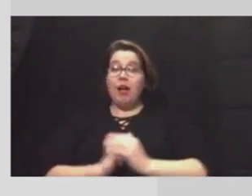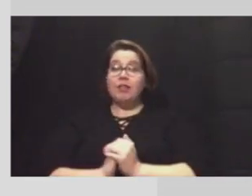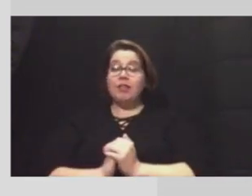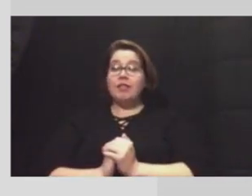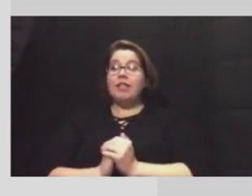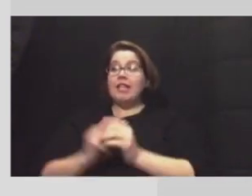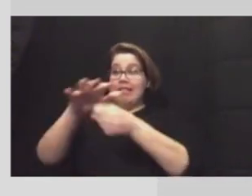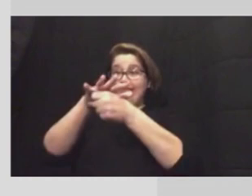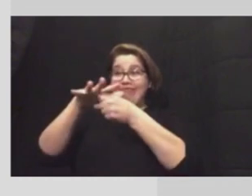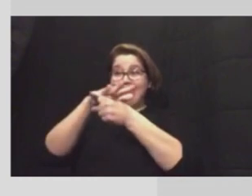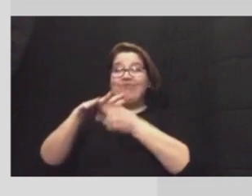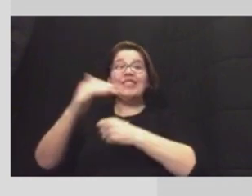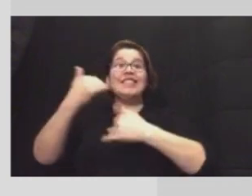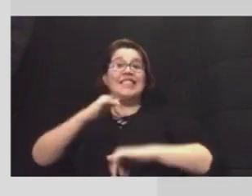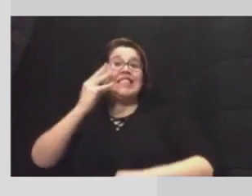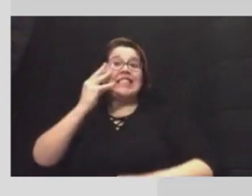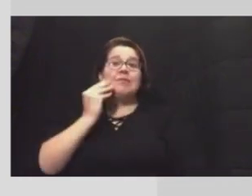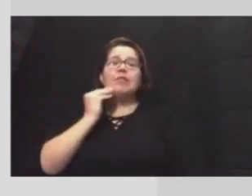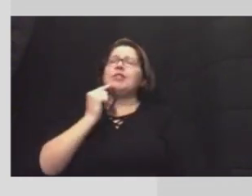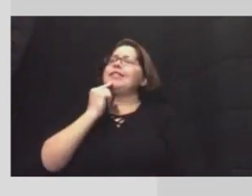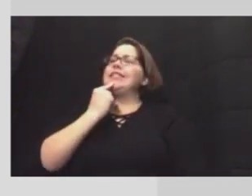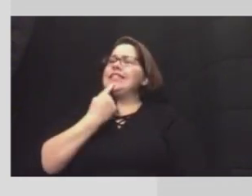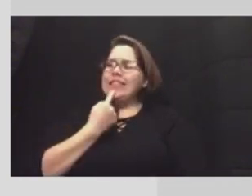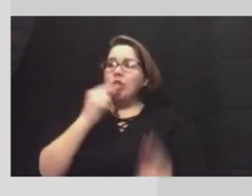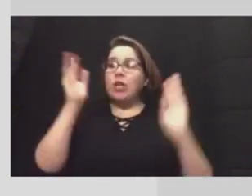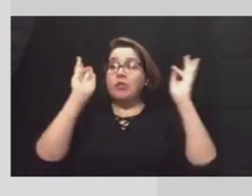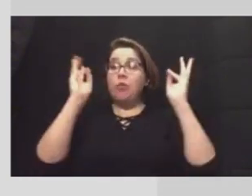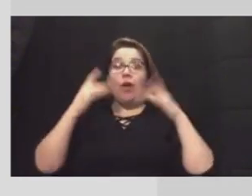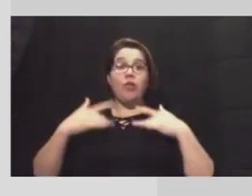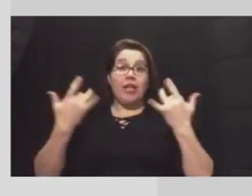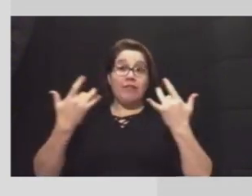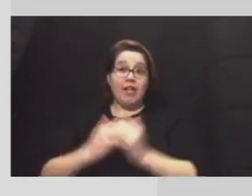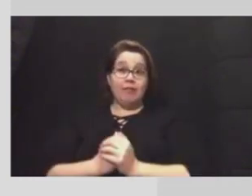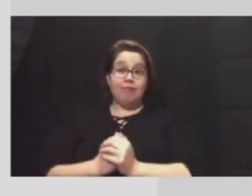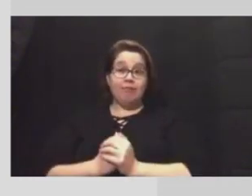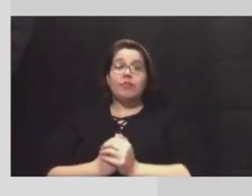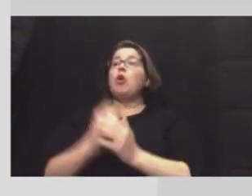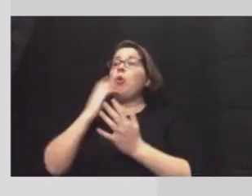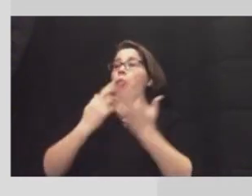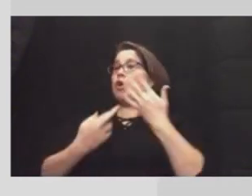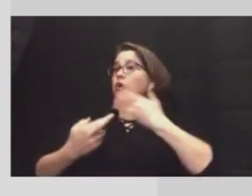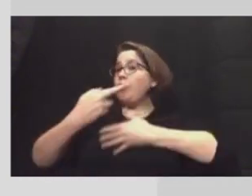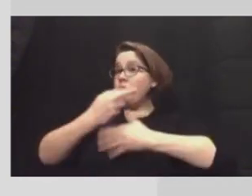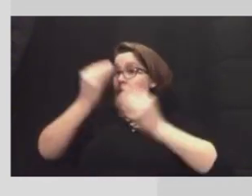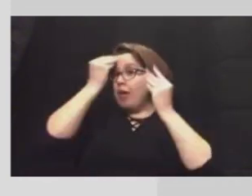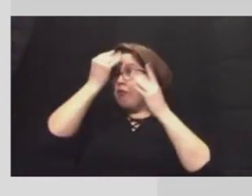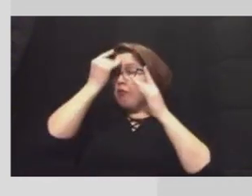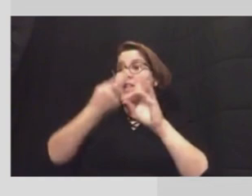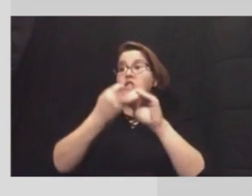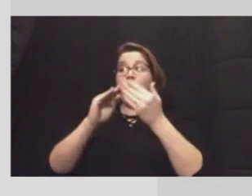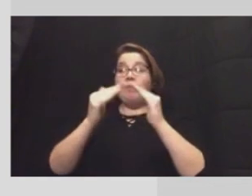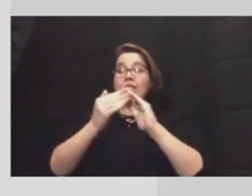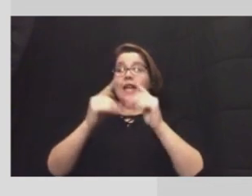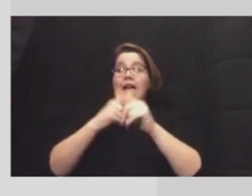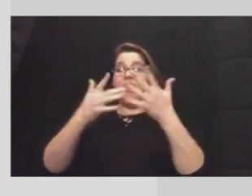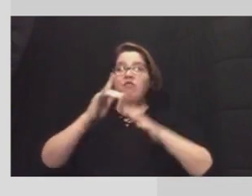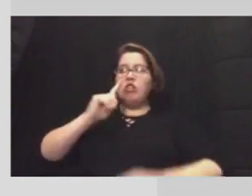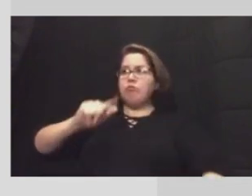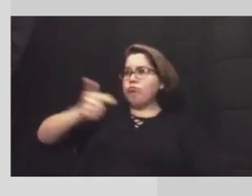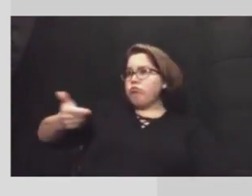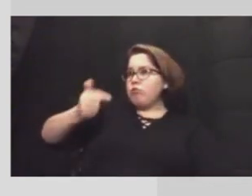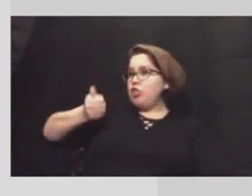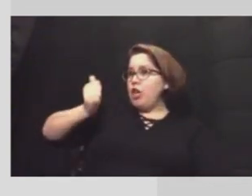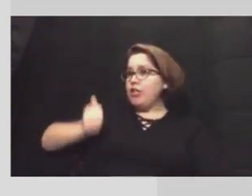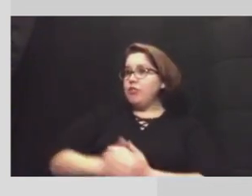region is still going through a significant weather event. Let's go through some of the updates from the city, then I'll turn it over to Judge Wolfe.